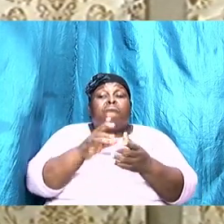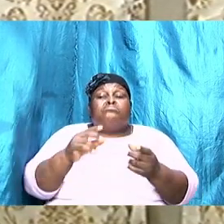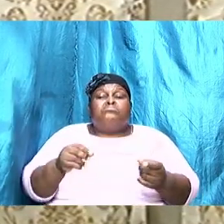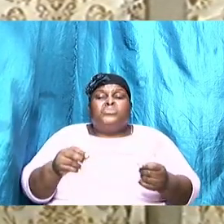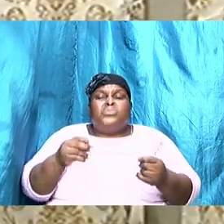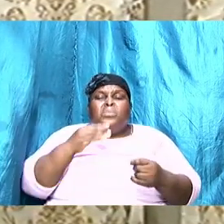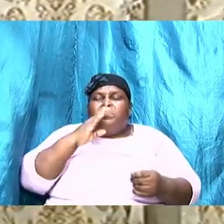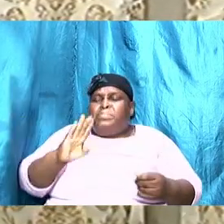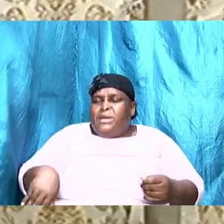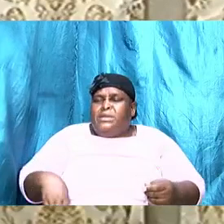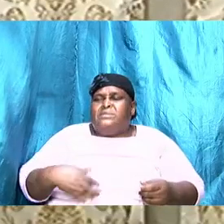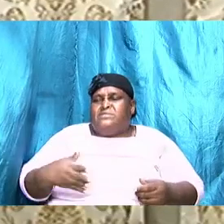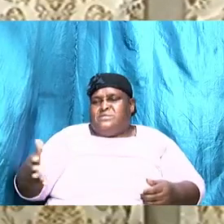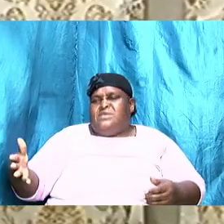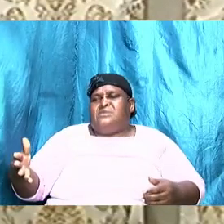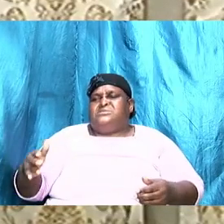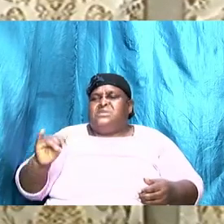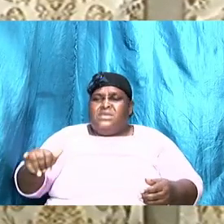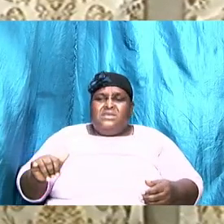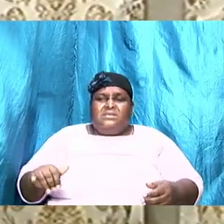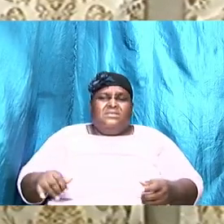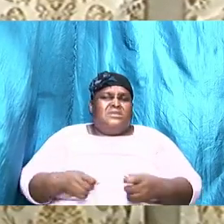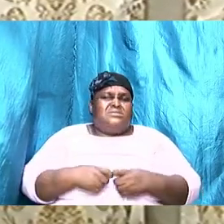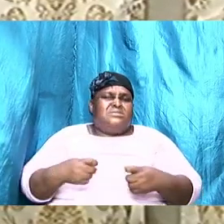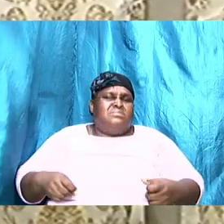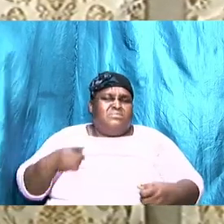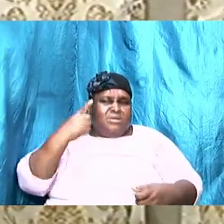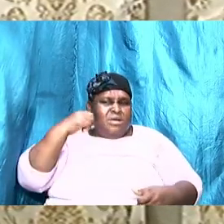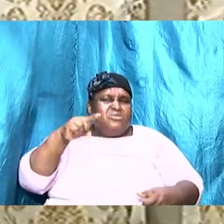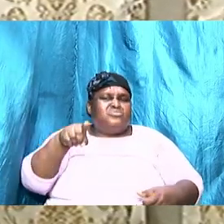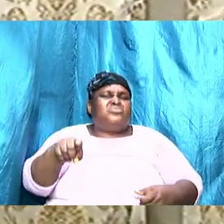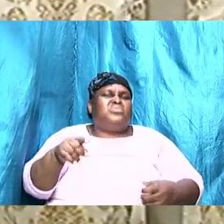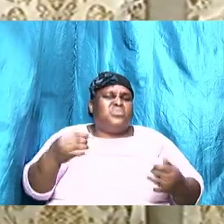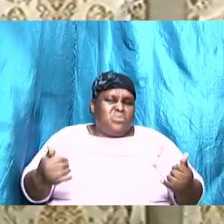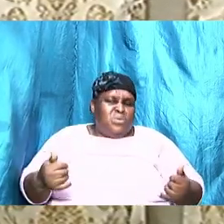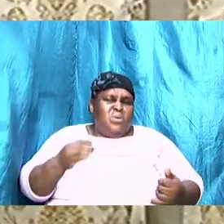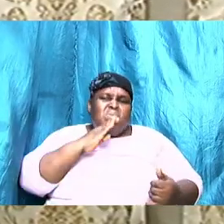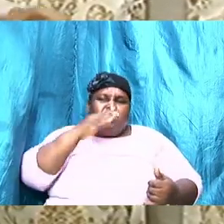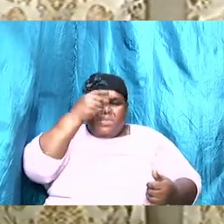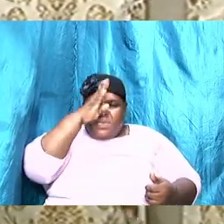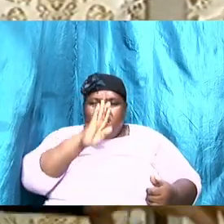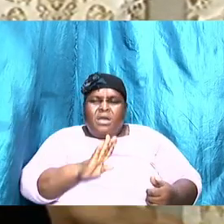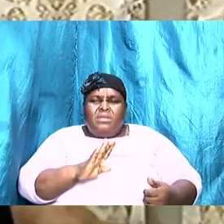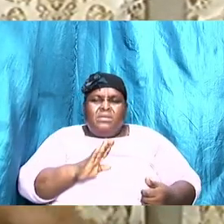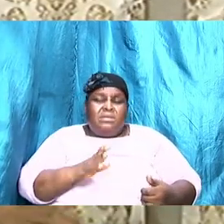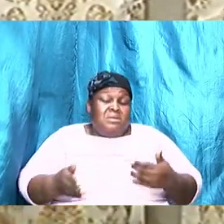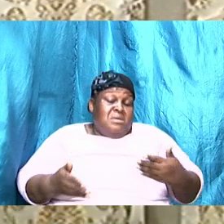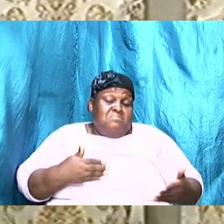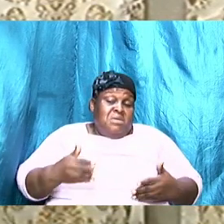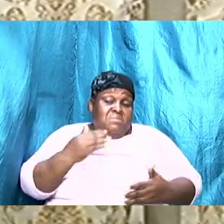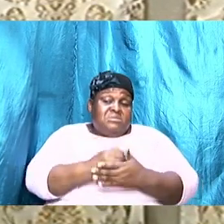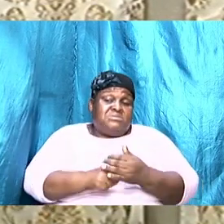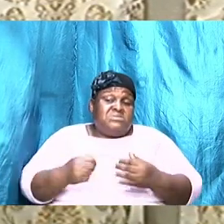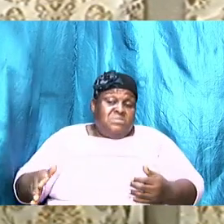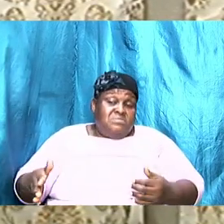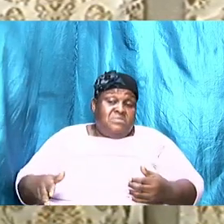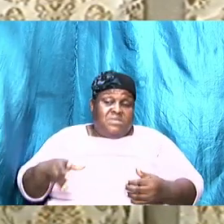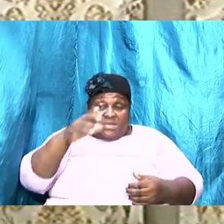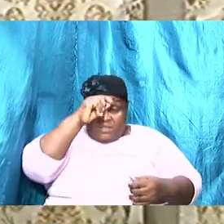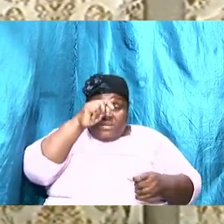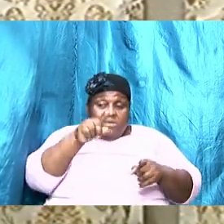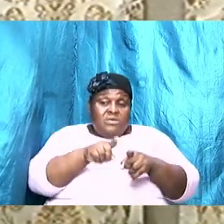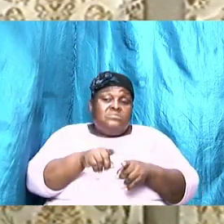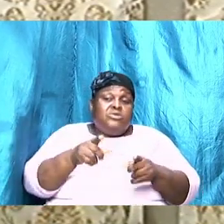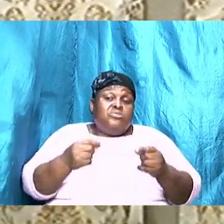and it is sin you know for you because you are now the God it might be something that he has done wrong that has